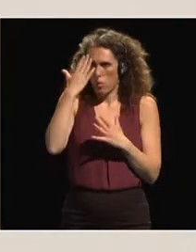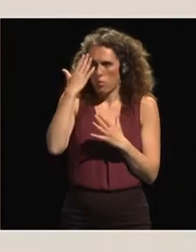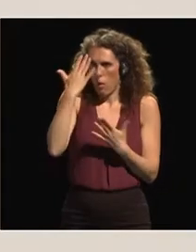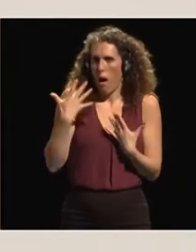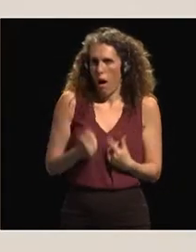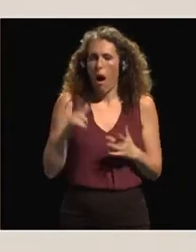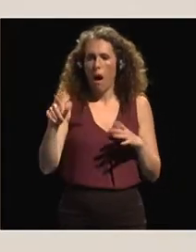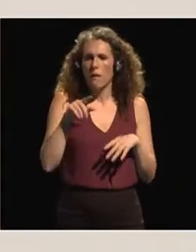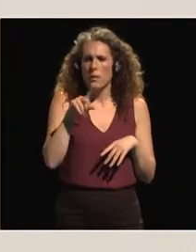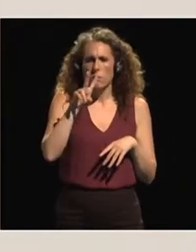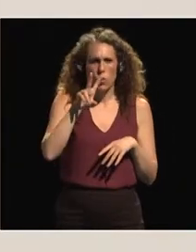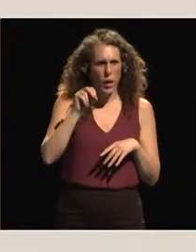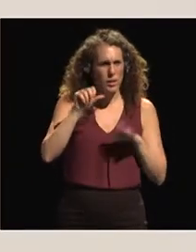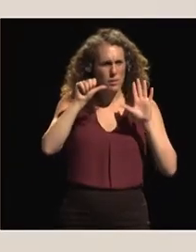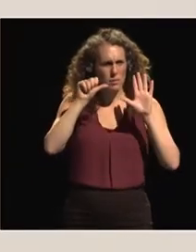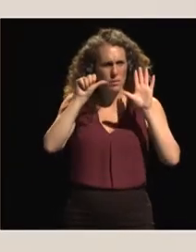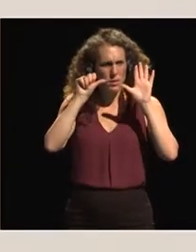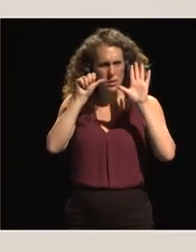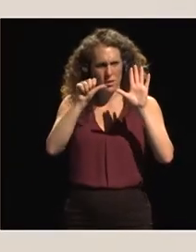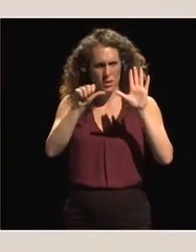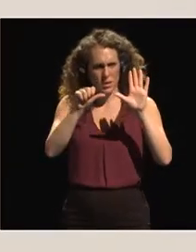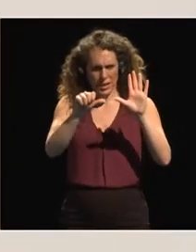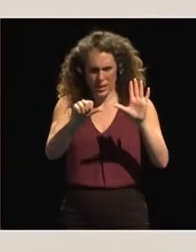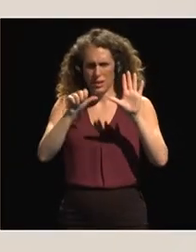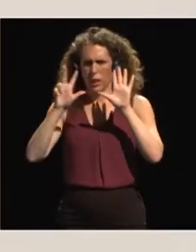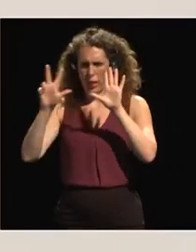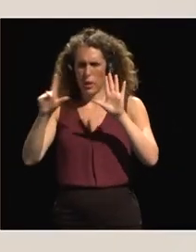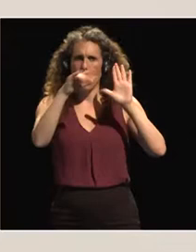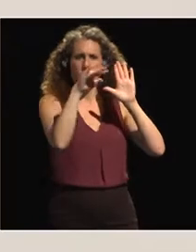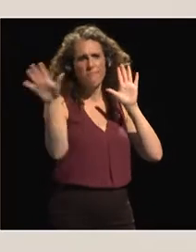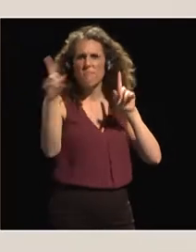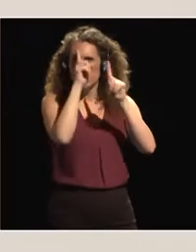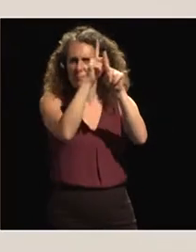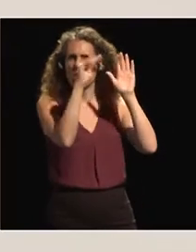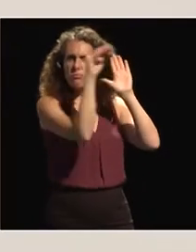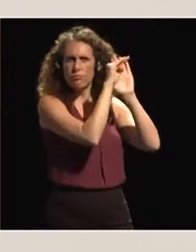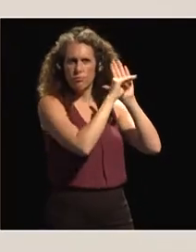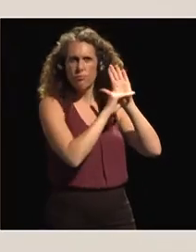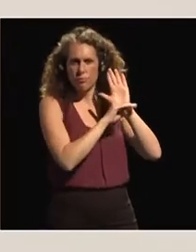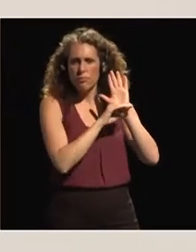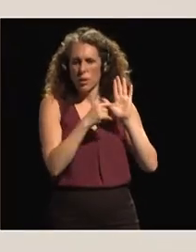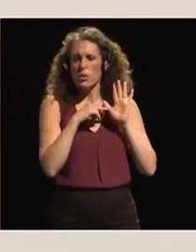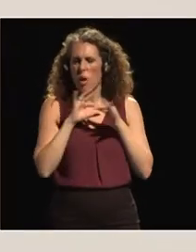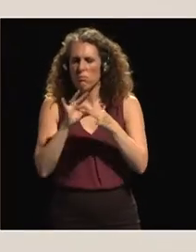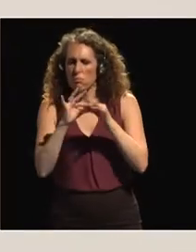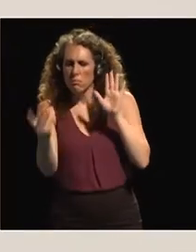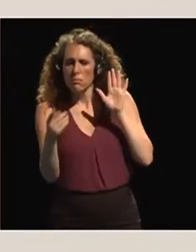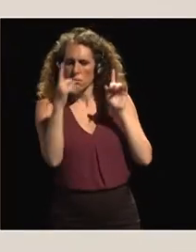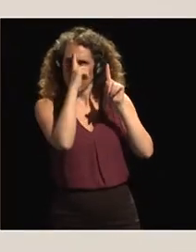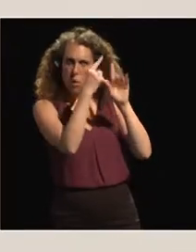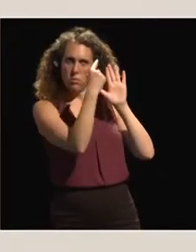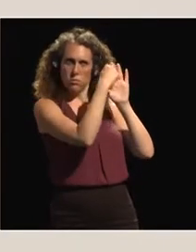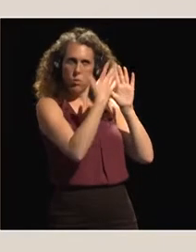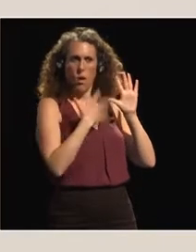This is our key mission. We also facilitate partnership building with